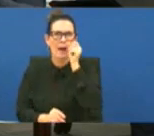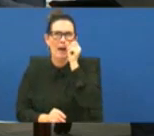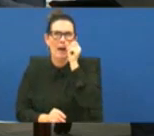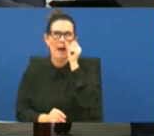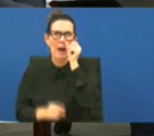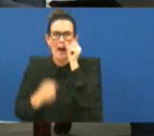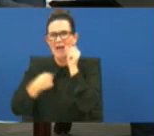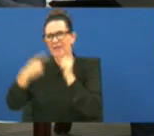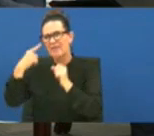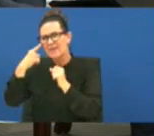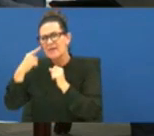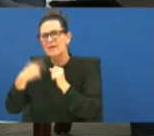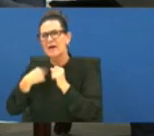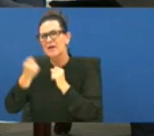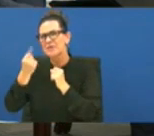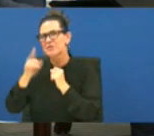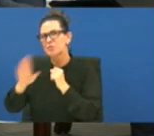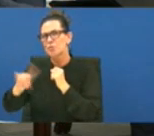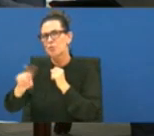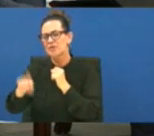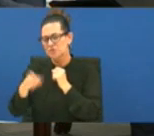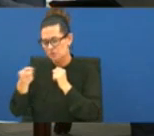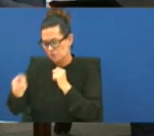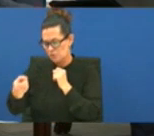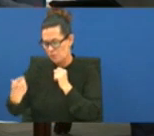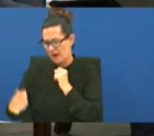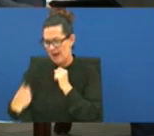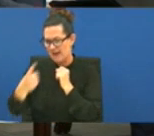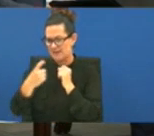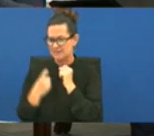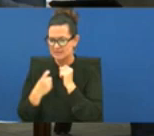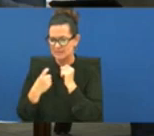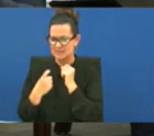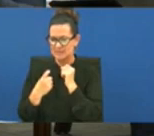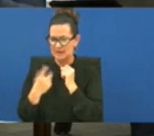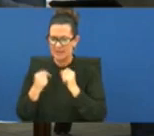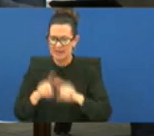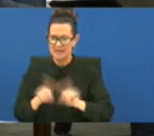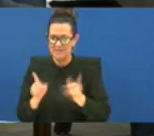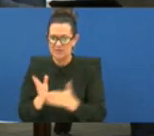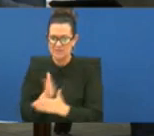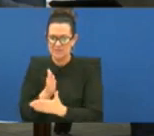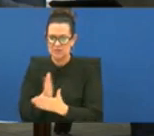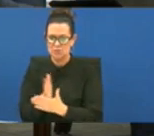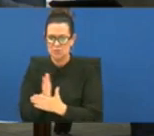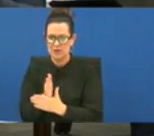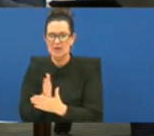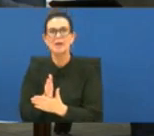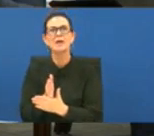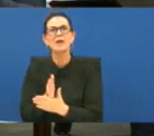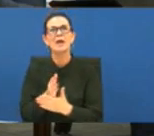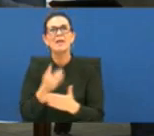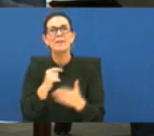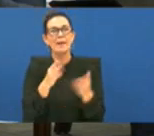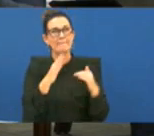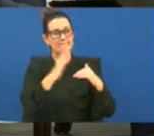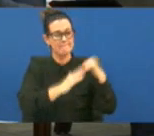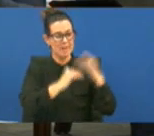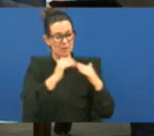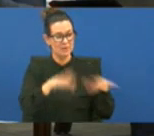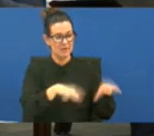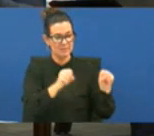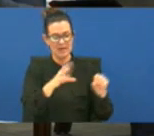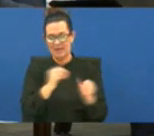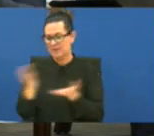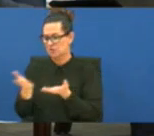i understand your question um so you're asking the differences between the occupancy of the building and the services that we